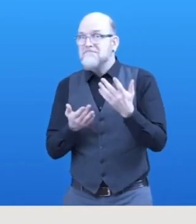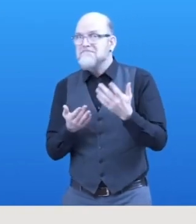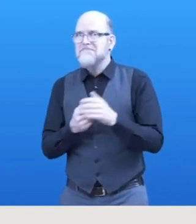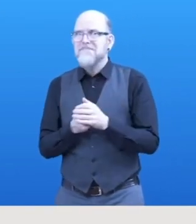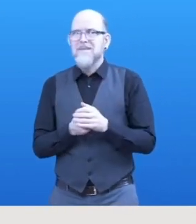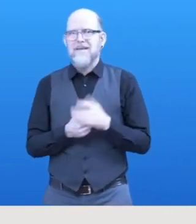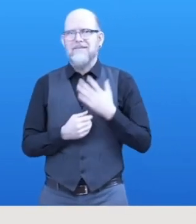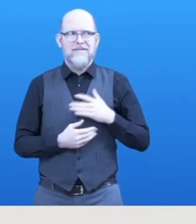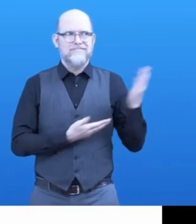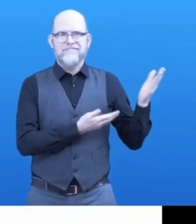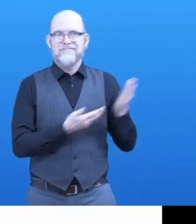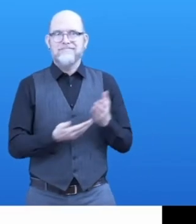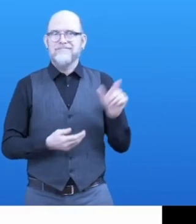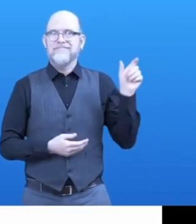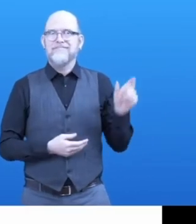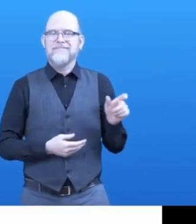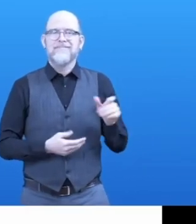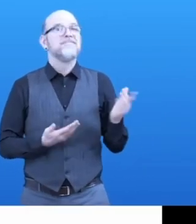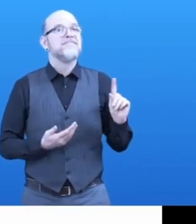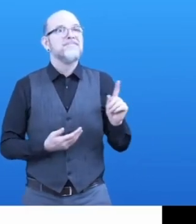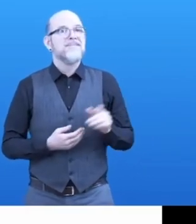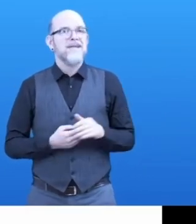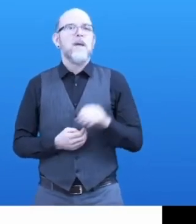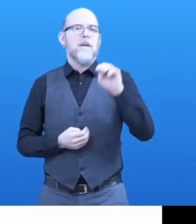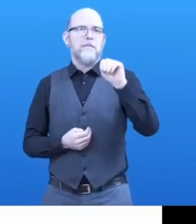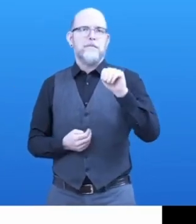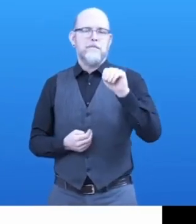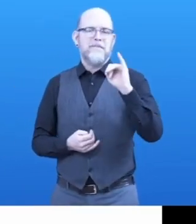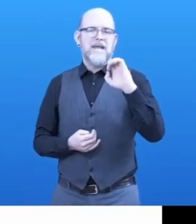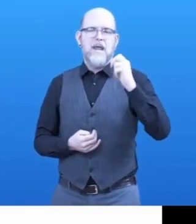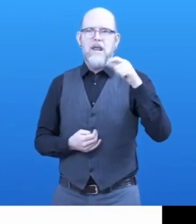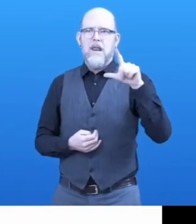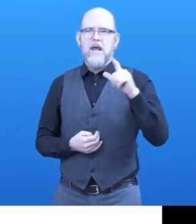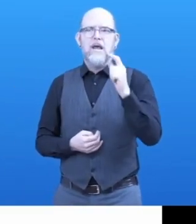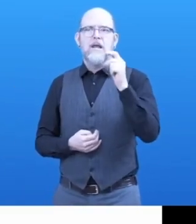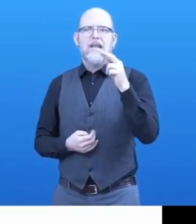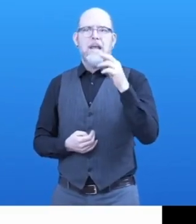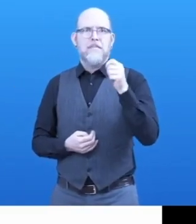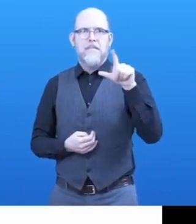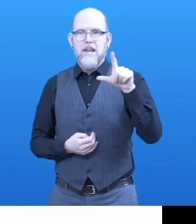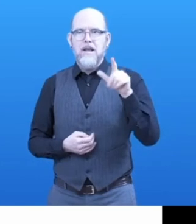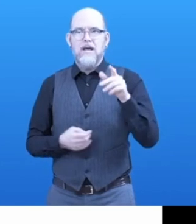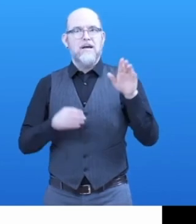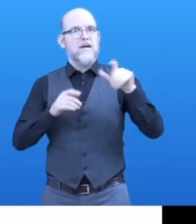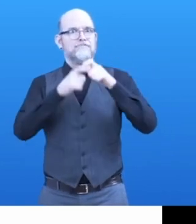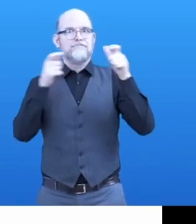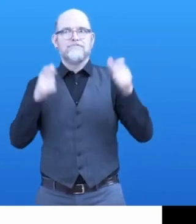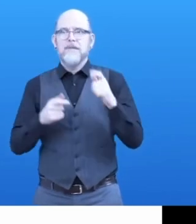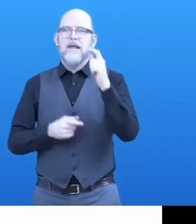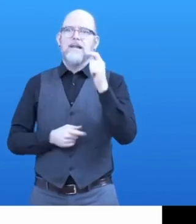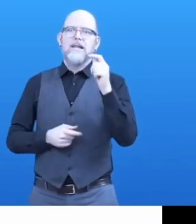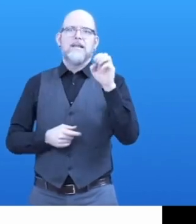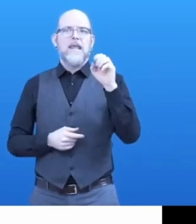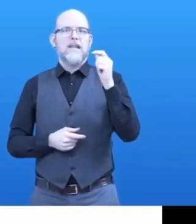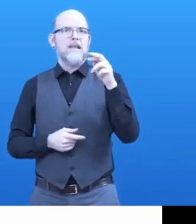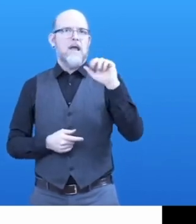Michael Tremmel from Tetragon what their idea is about how braille output